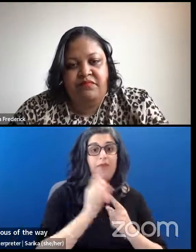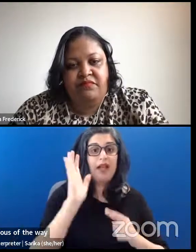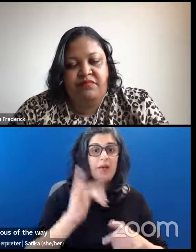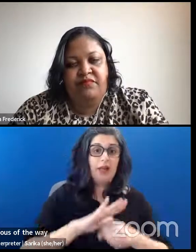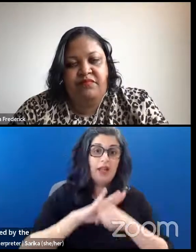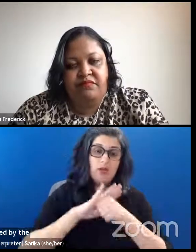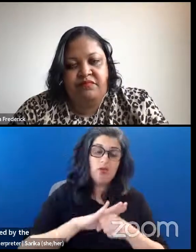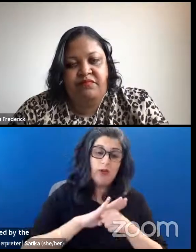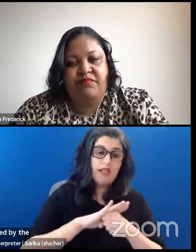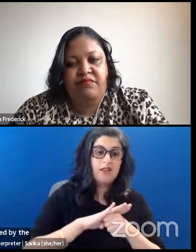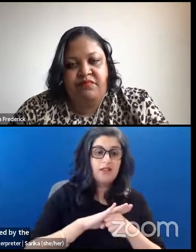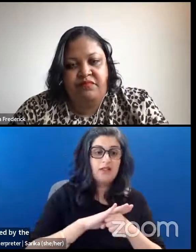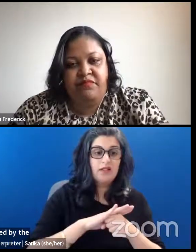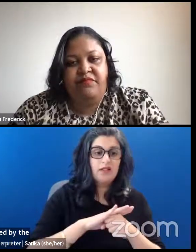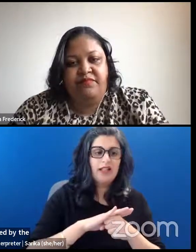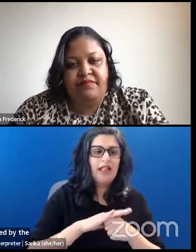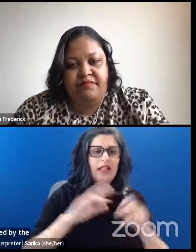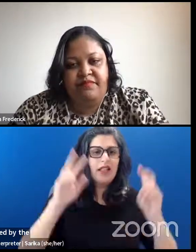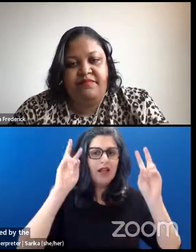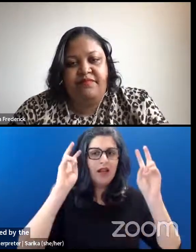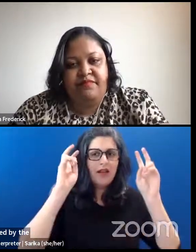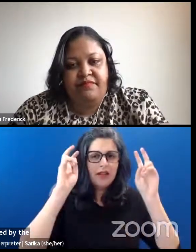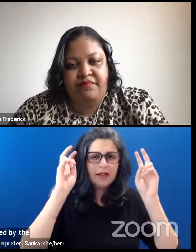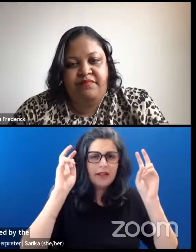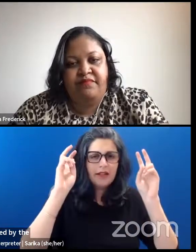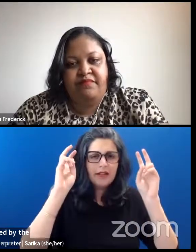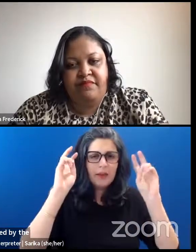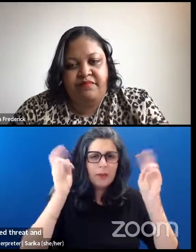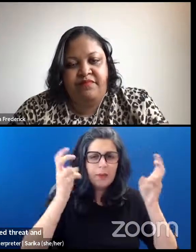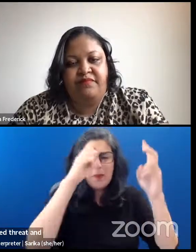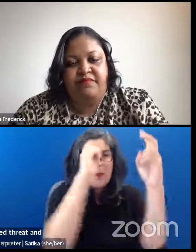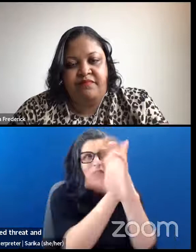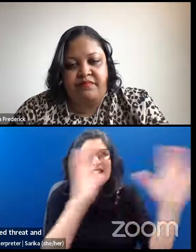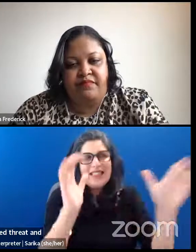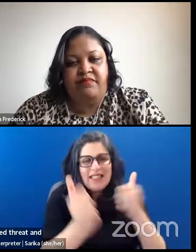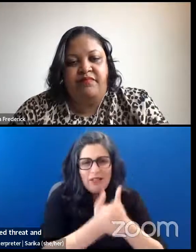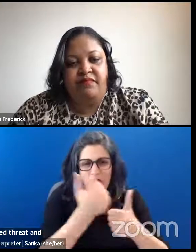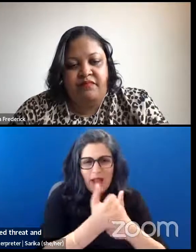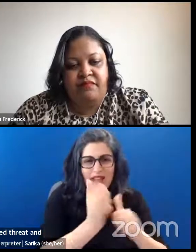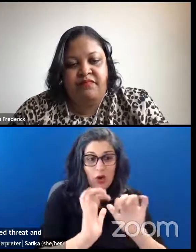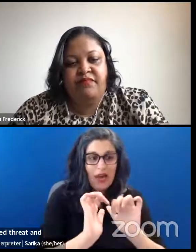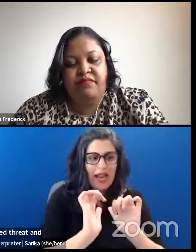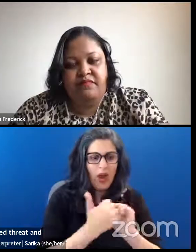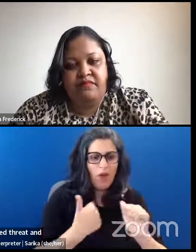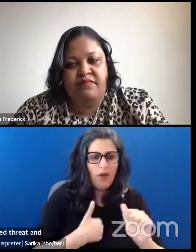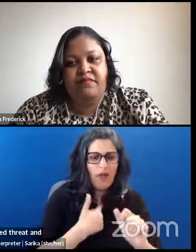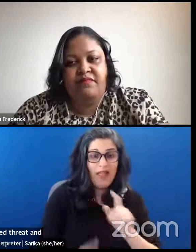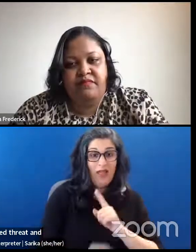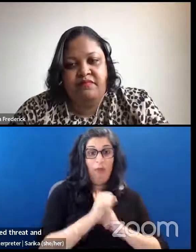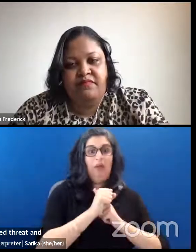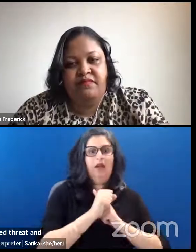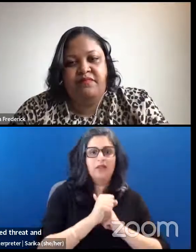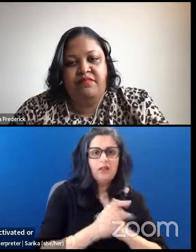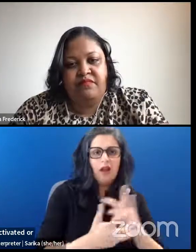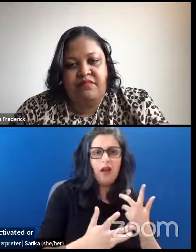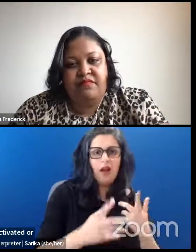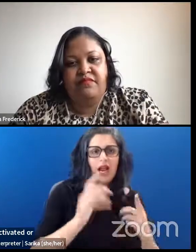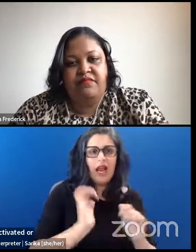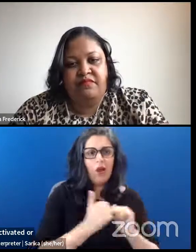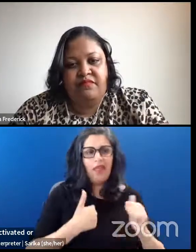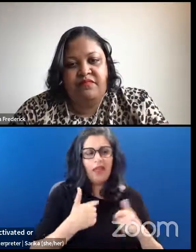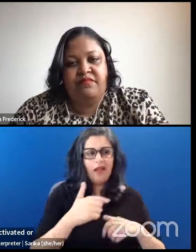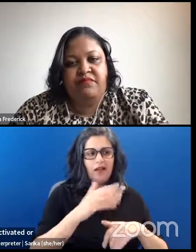and the perceived threat and how it is that we get activated or dysregulated, you might say, with our sympathetic nervous system